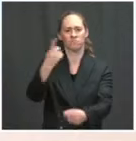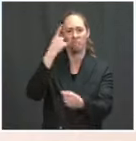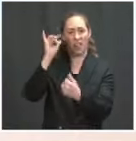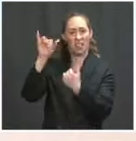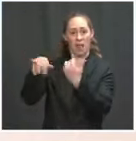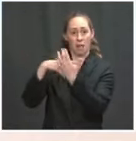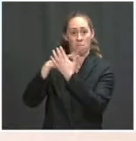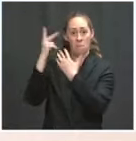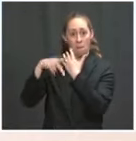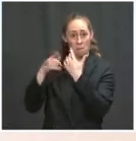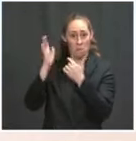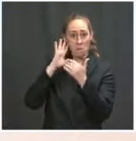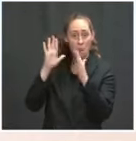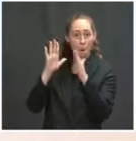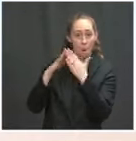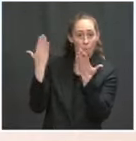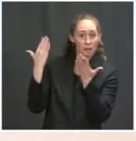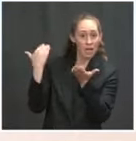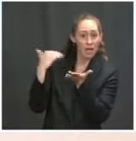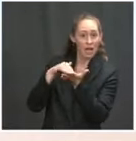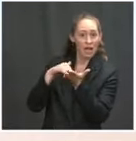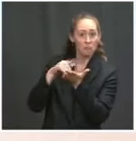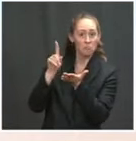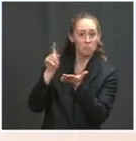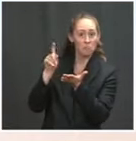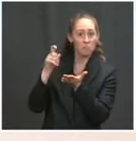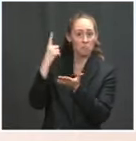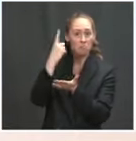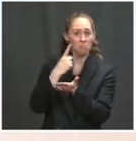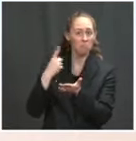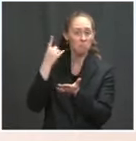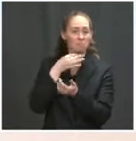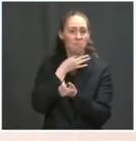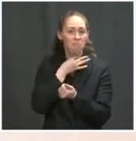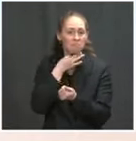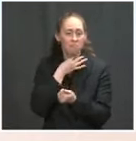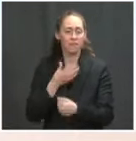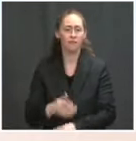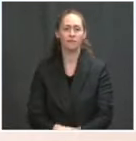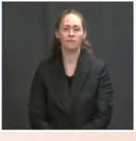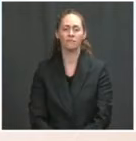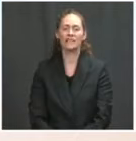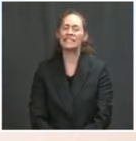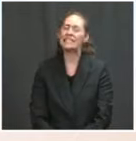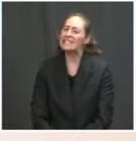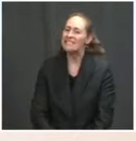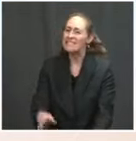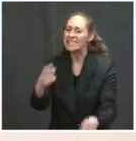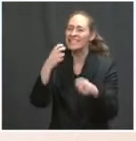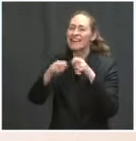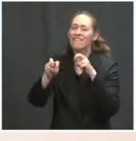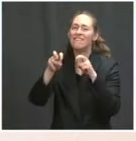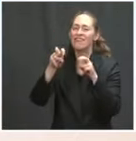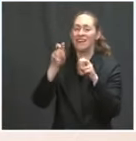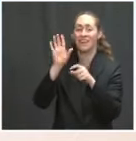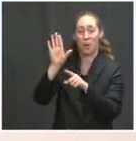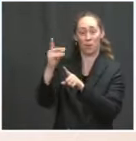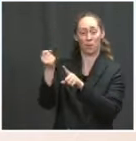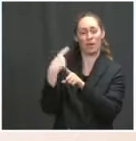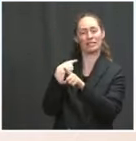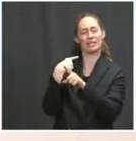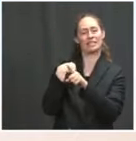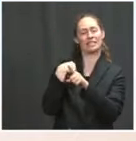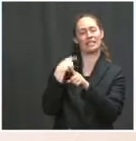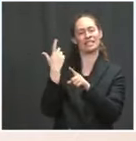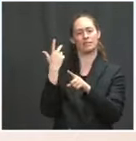There's always a very difficult balance to strike in any of these questions. And certainly in this particular one, you're balancing a